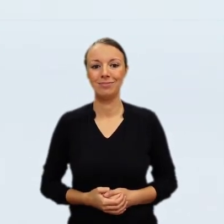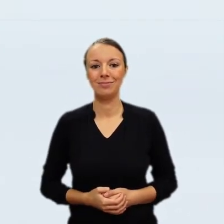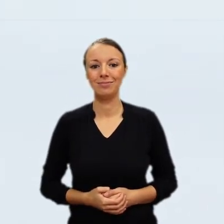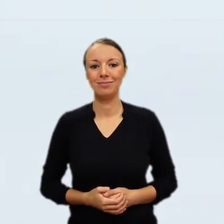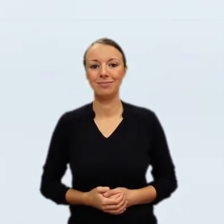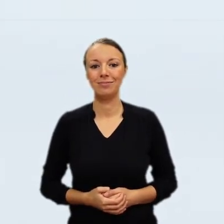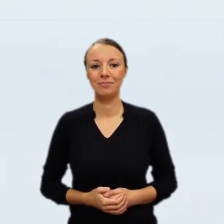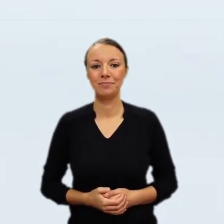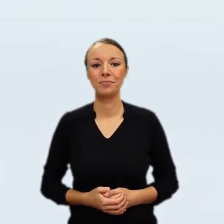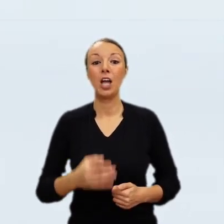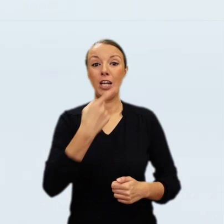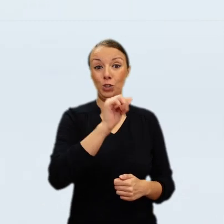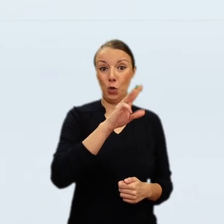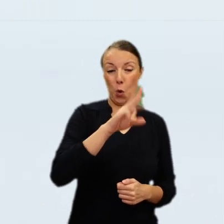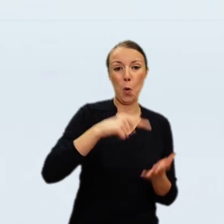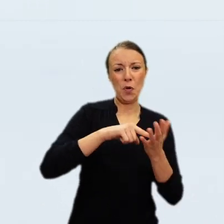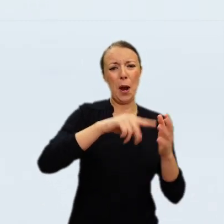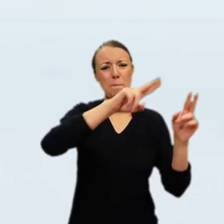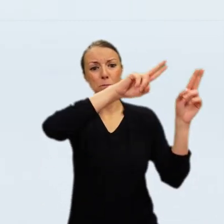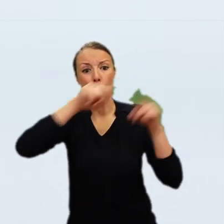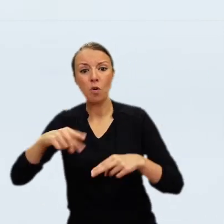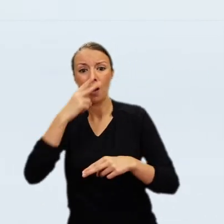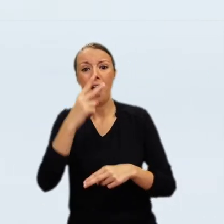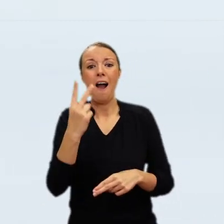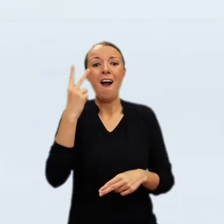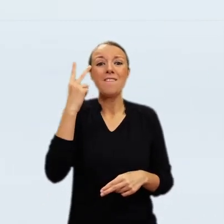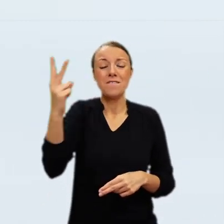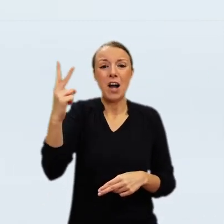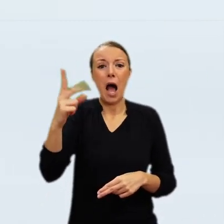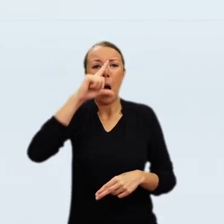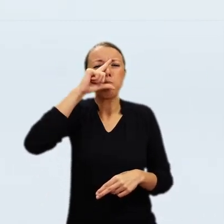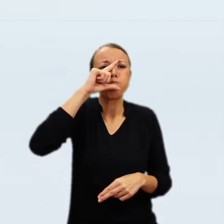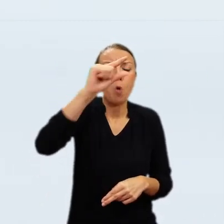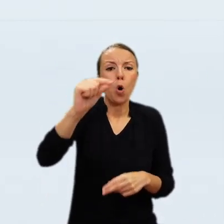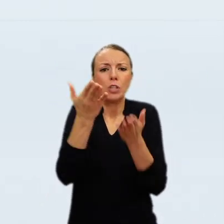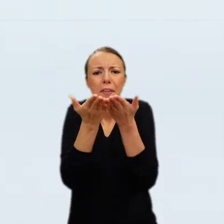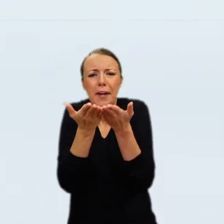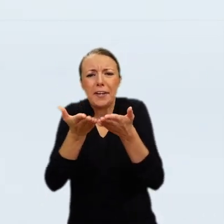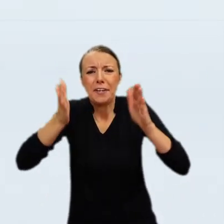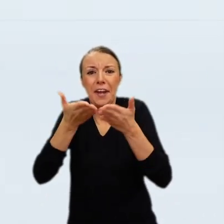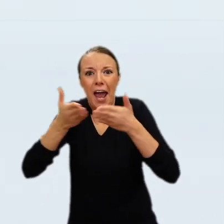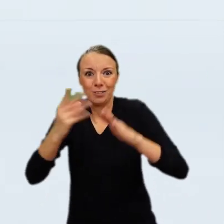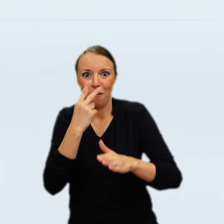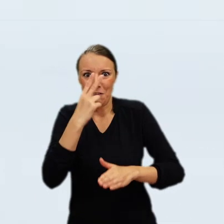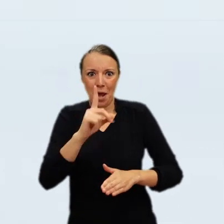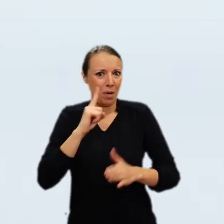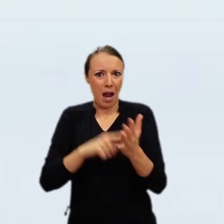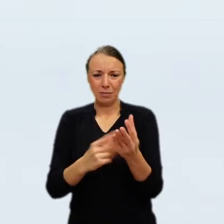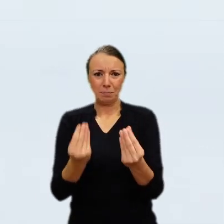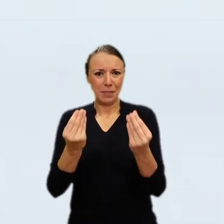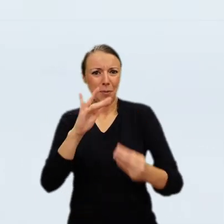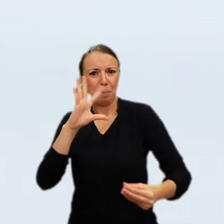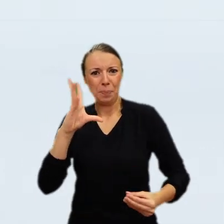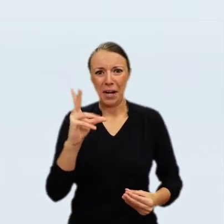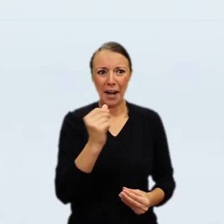Soon after Frick's purchase of the painting, stories started circulating in the press. There were few complaints in the Polish press